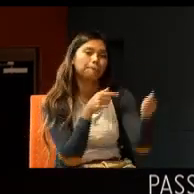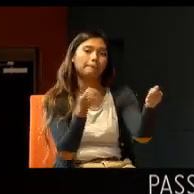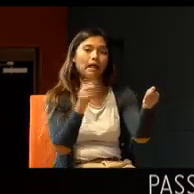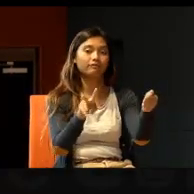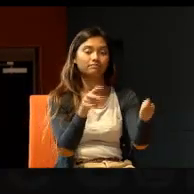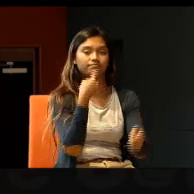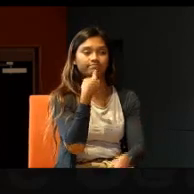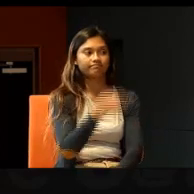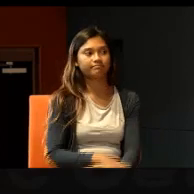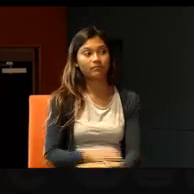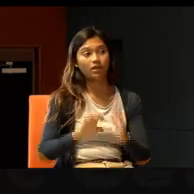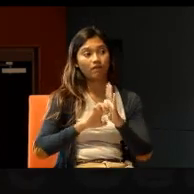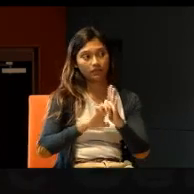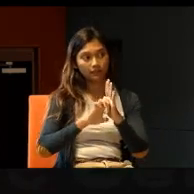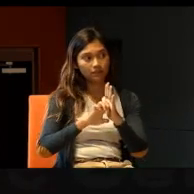for example,